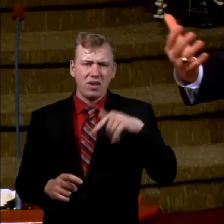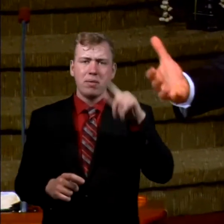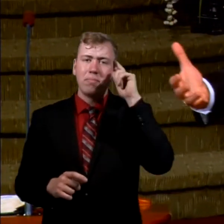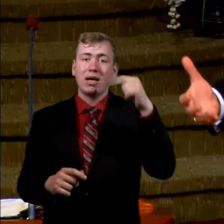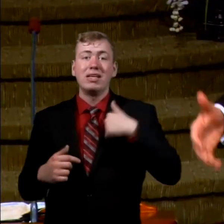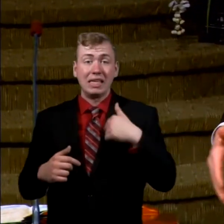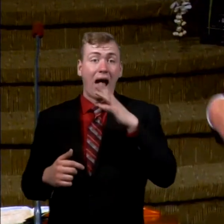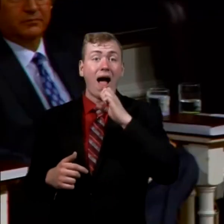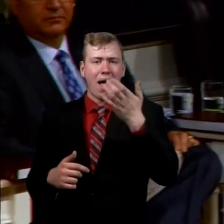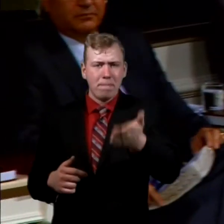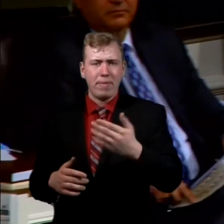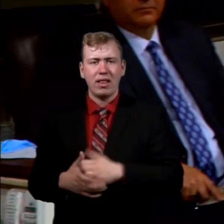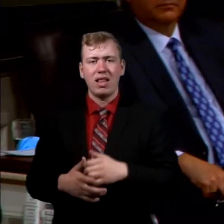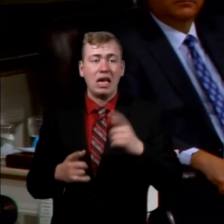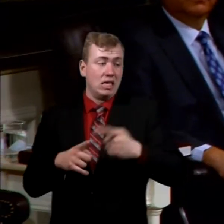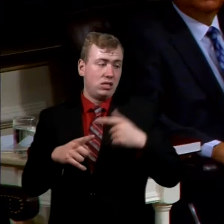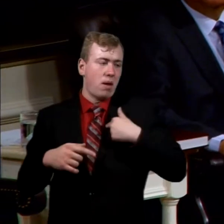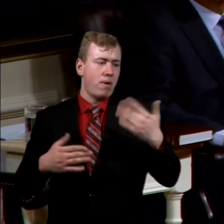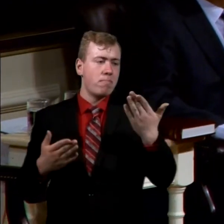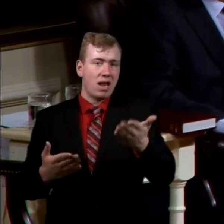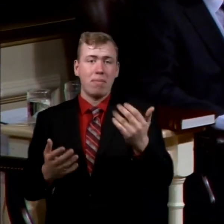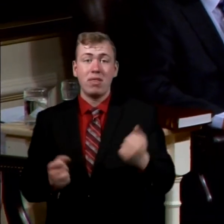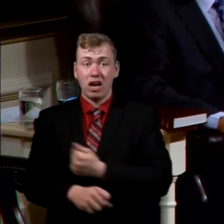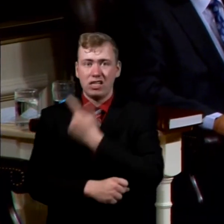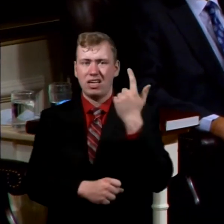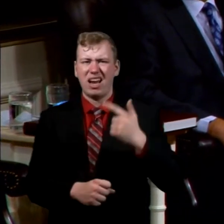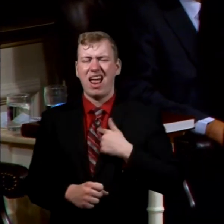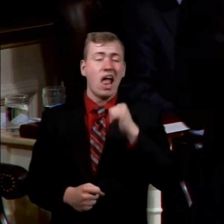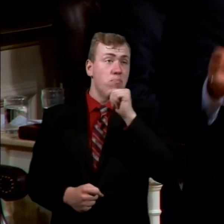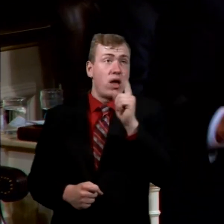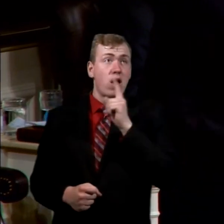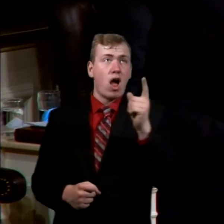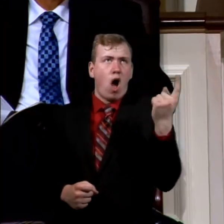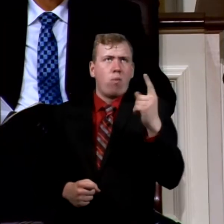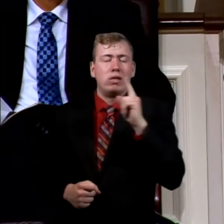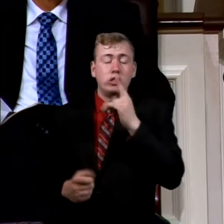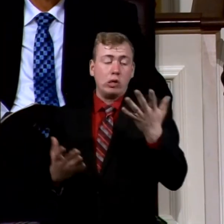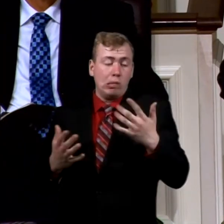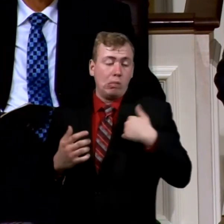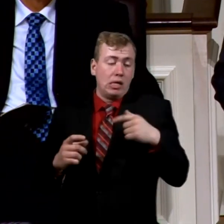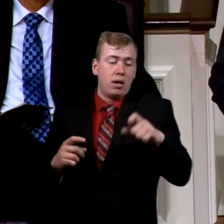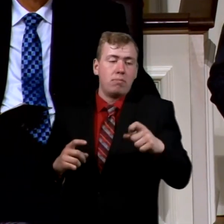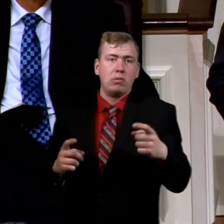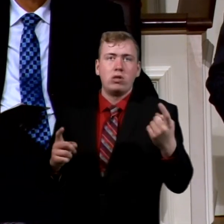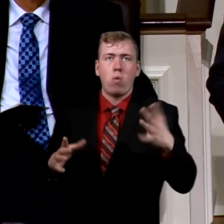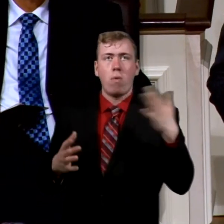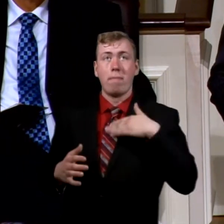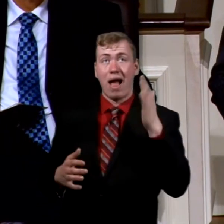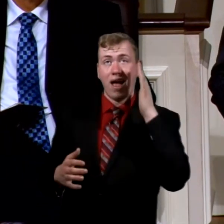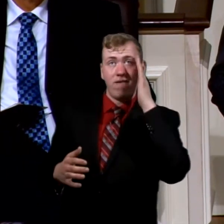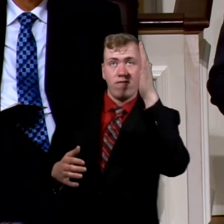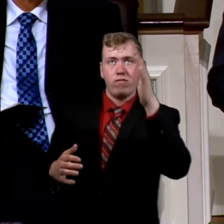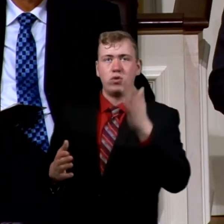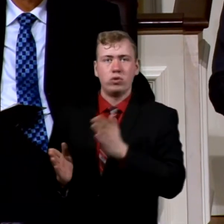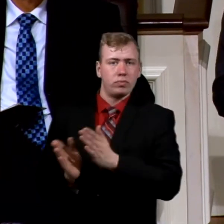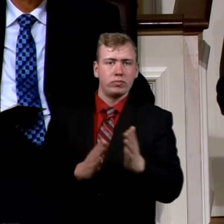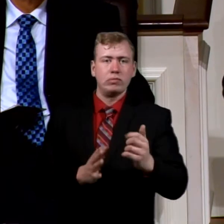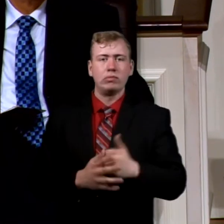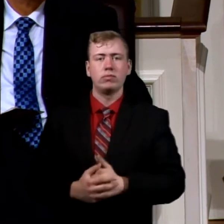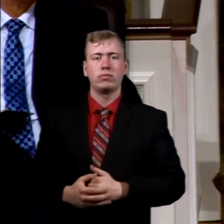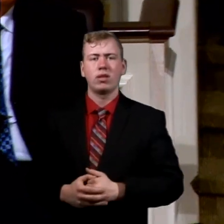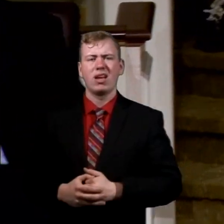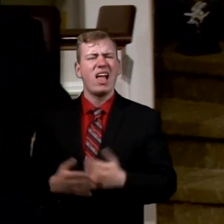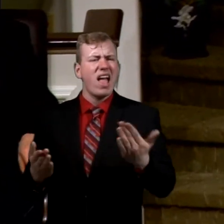I've lived there, and sometimes I live there today. Not always sure exactly all that my future will hold. But here,